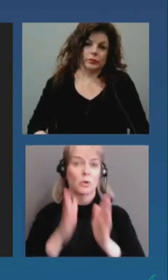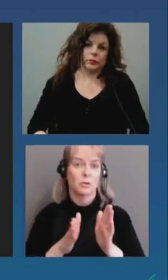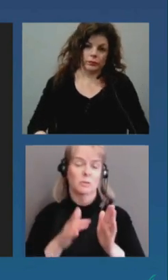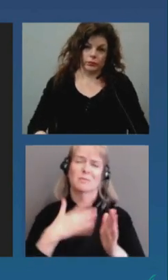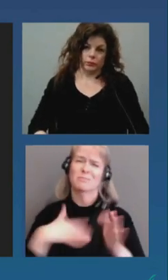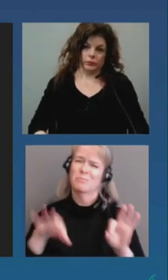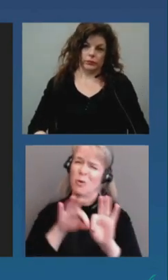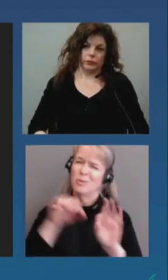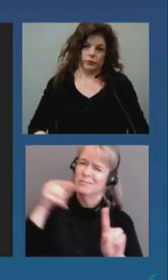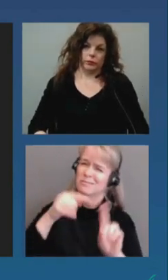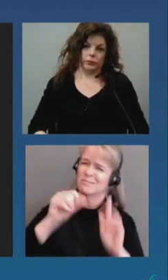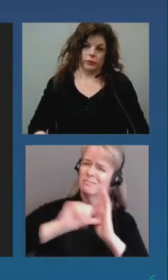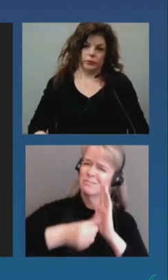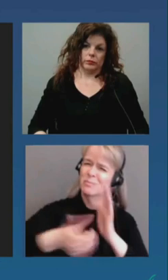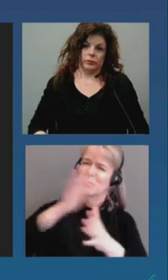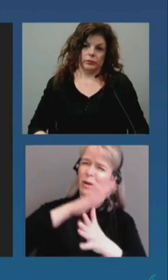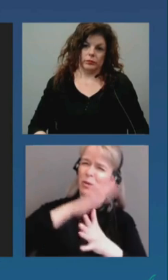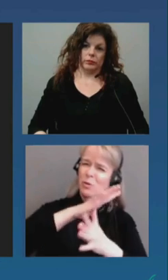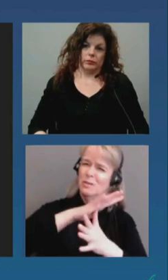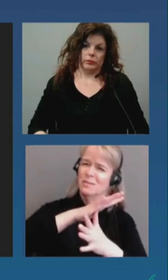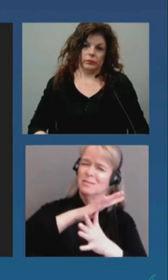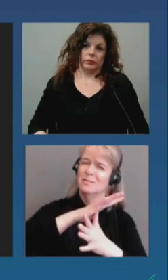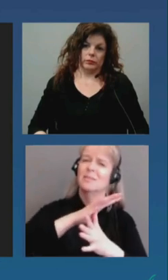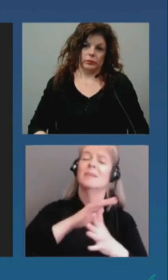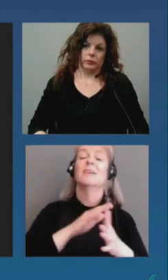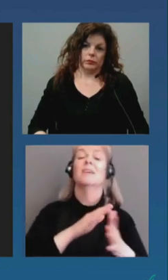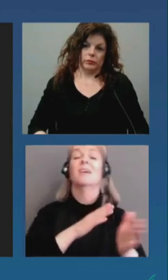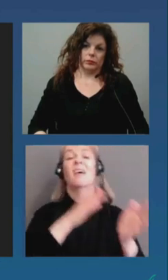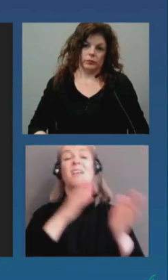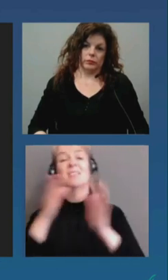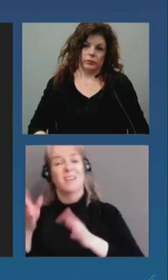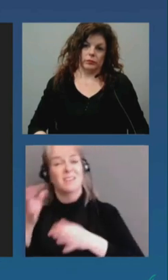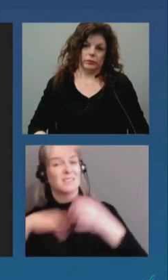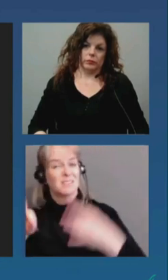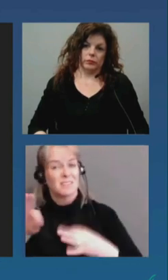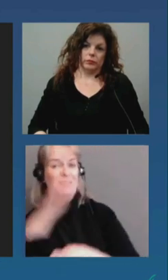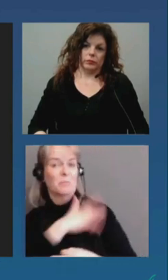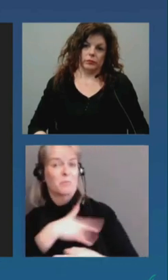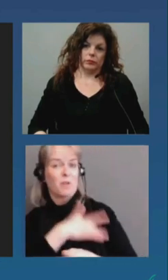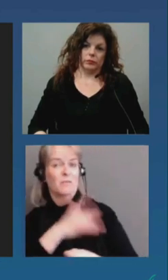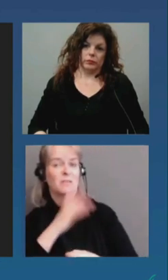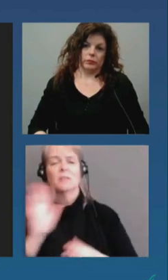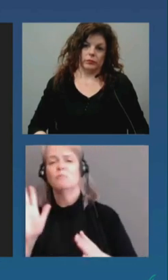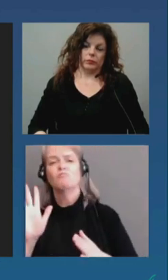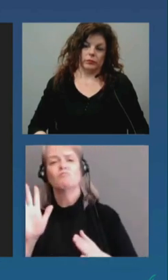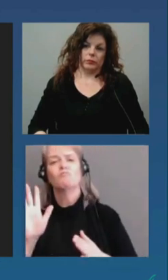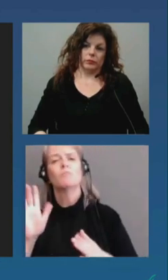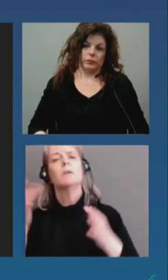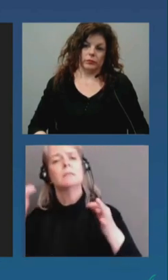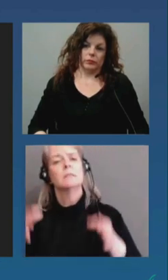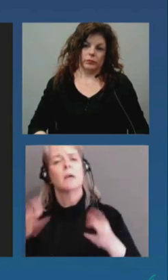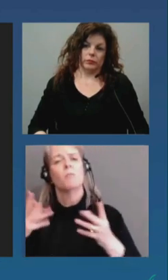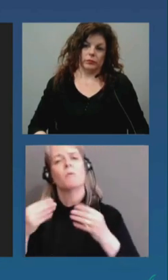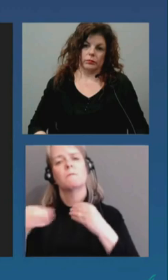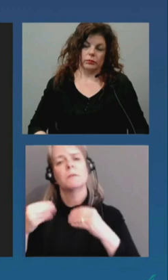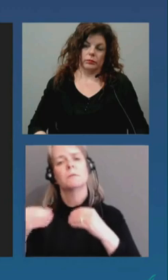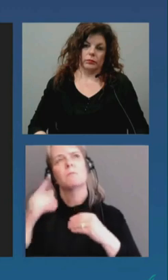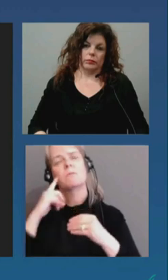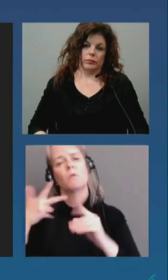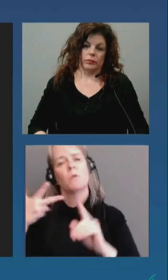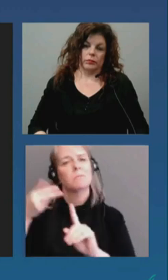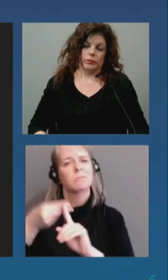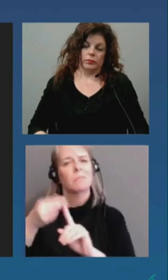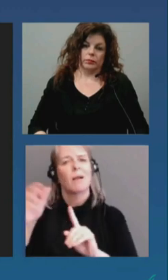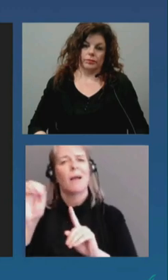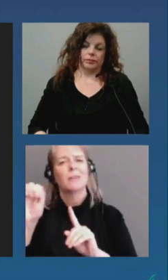astrazeneca to 40 instead of say opening it up to people who can't stay home to work right i mean what is the message that